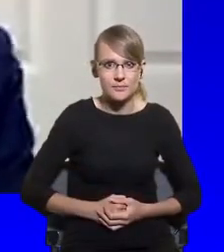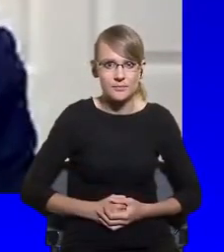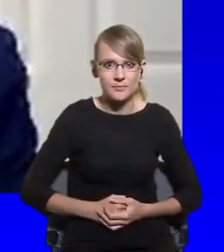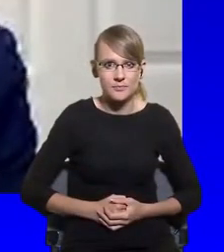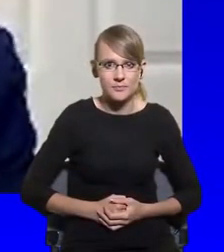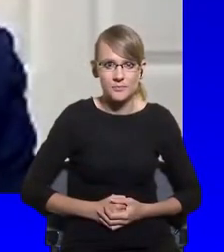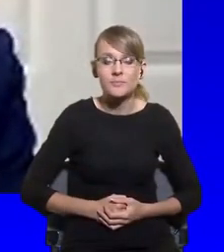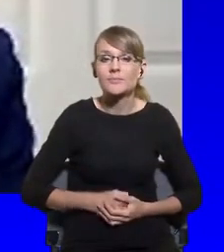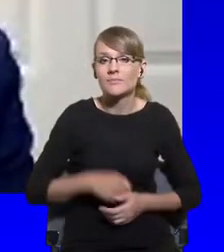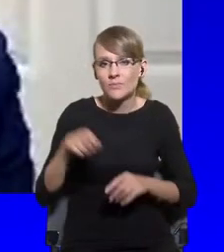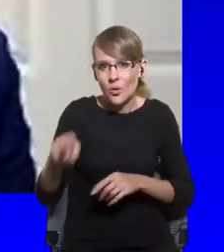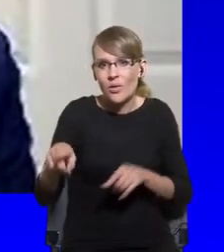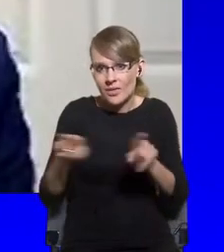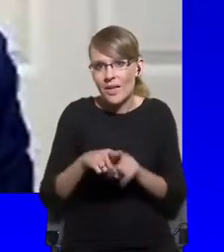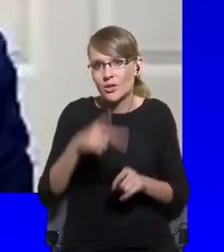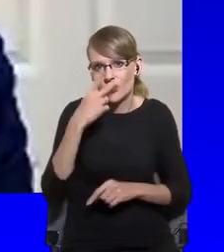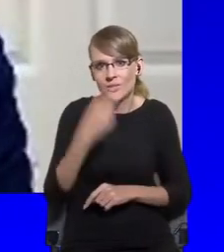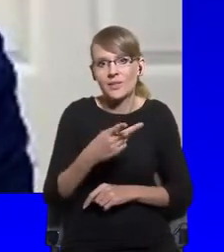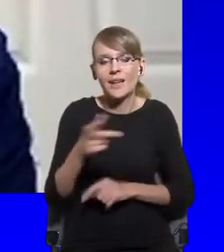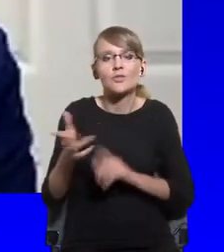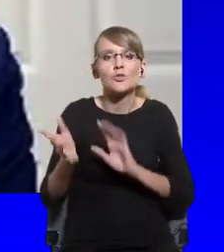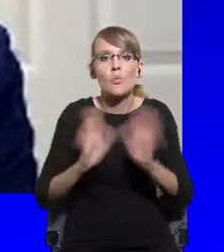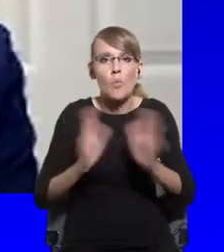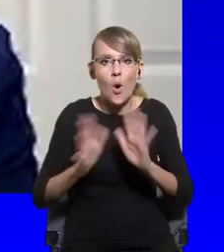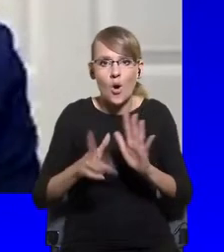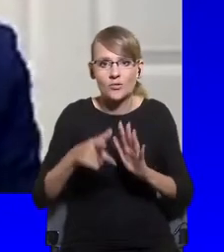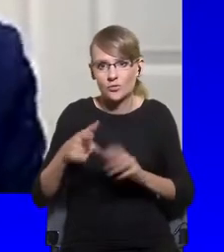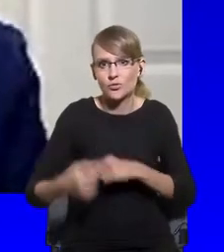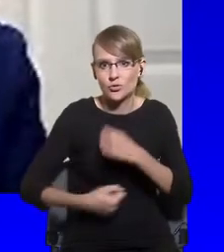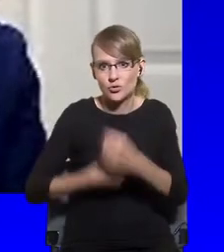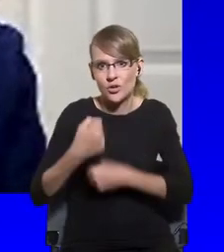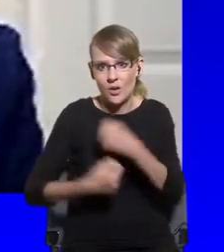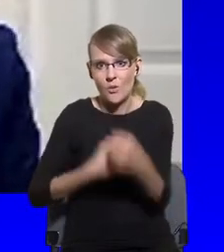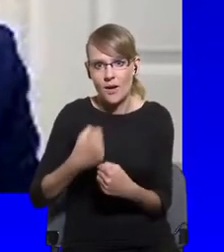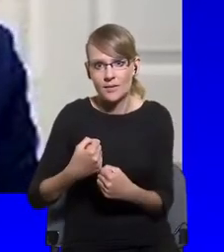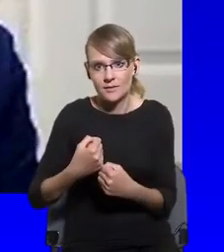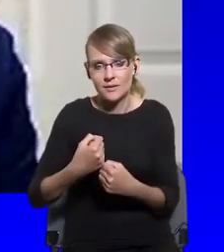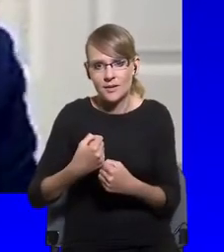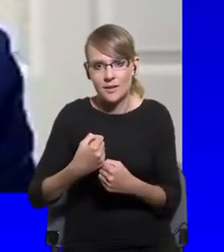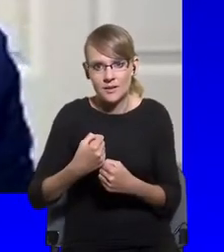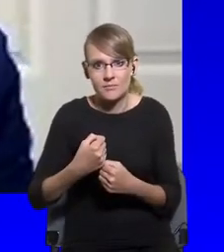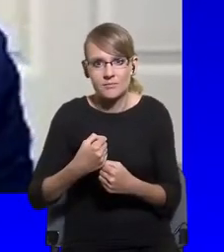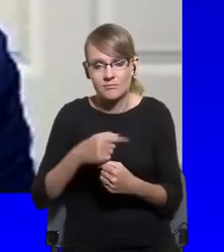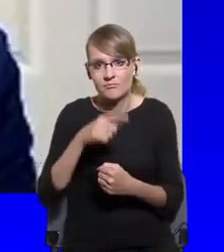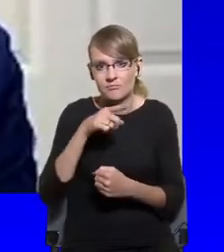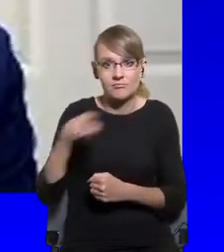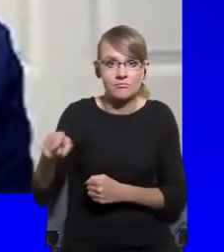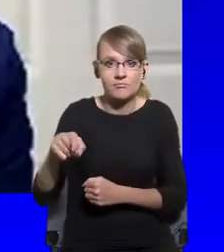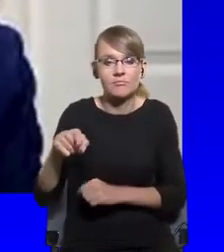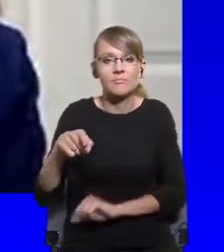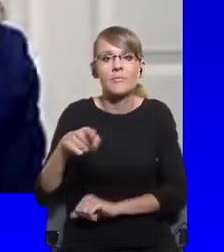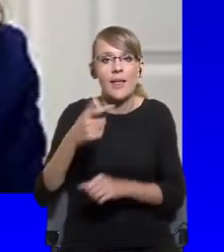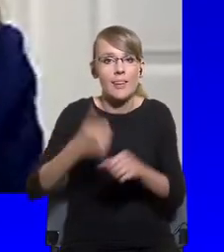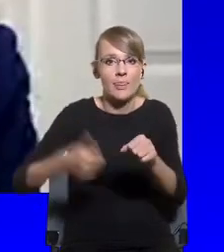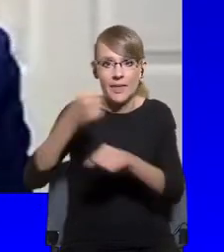opposition. So, I do hope that we can reflect